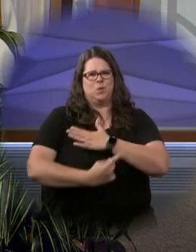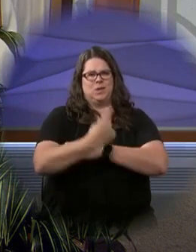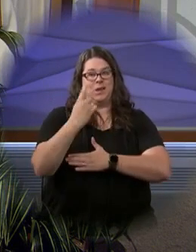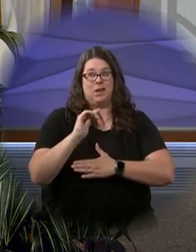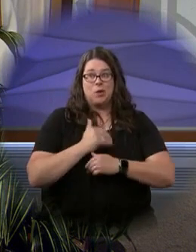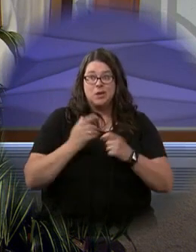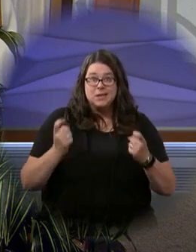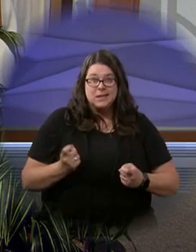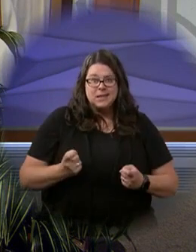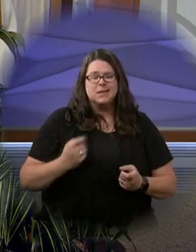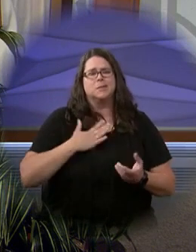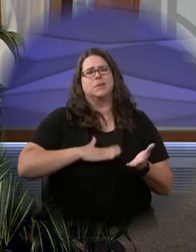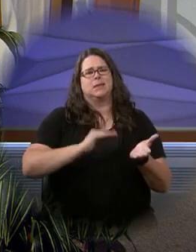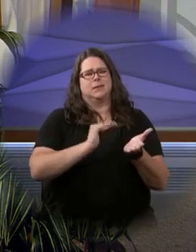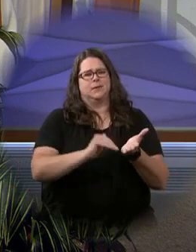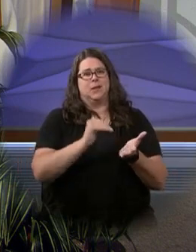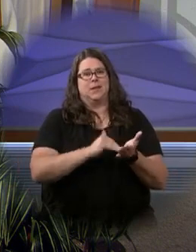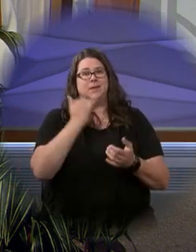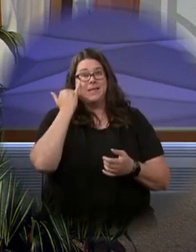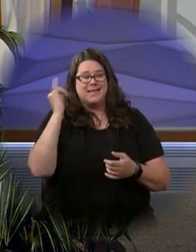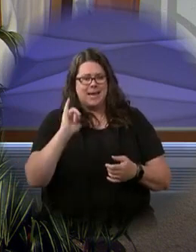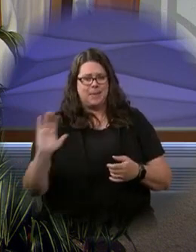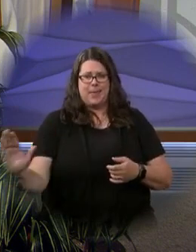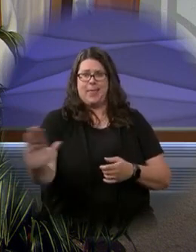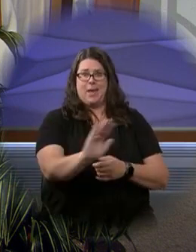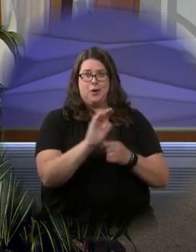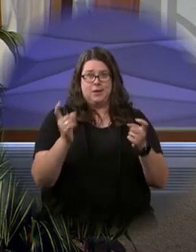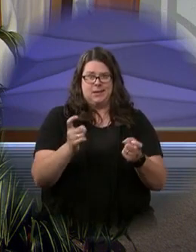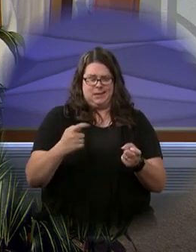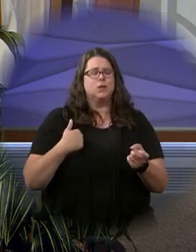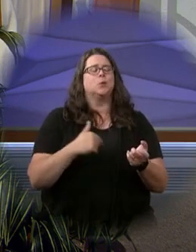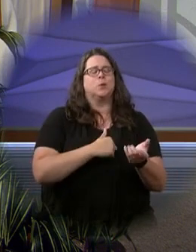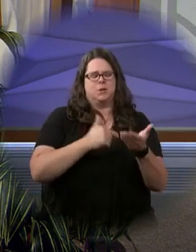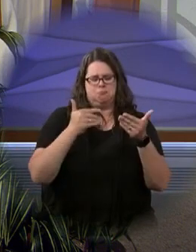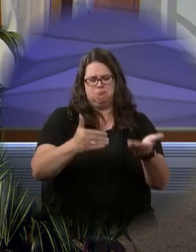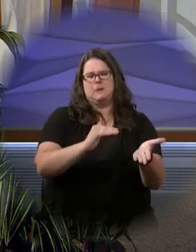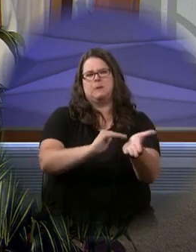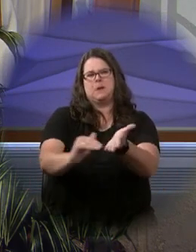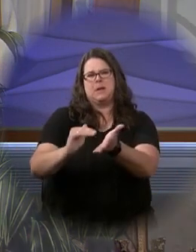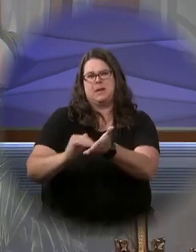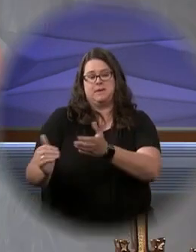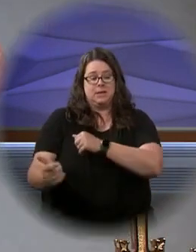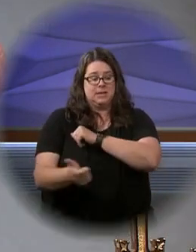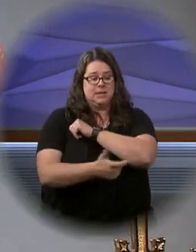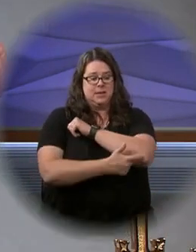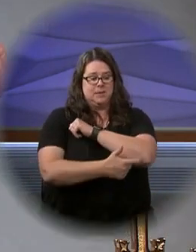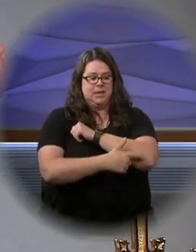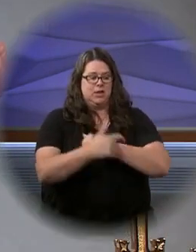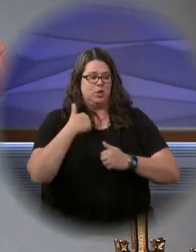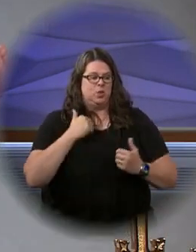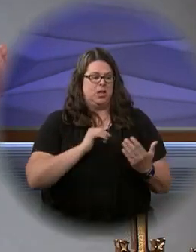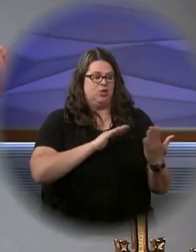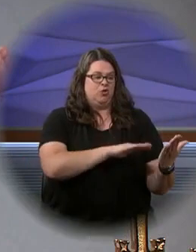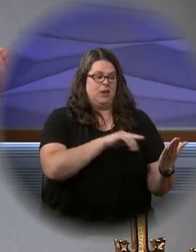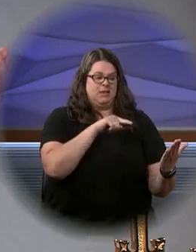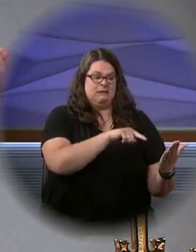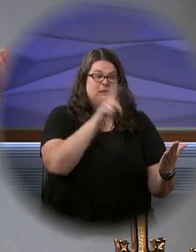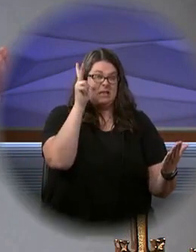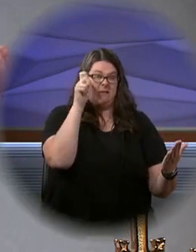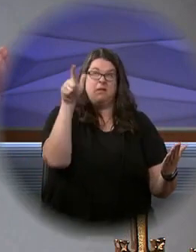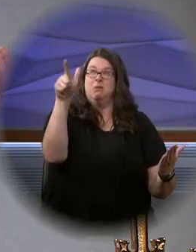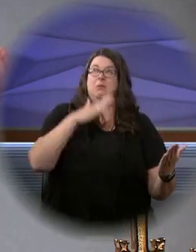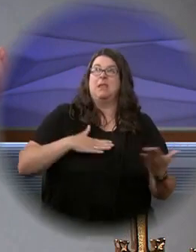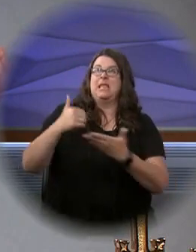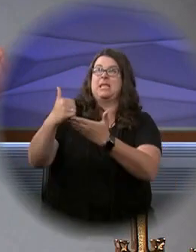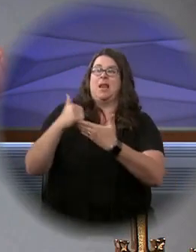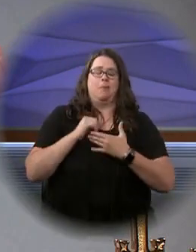and forgive us our trespasses, as we forgive those who trespass against us. And lead us not into temptation,